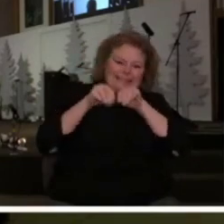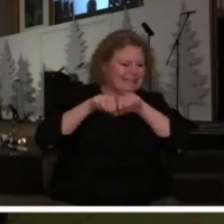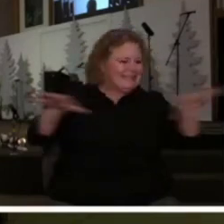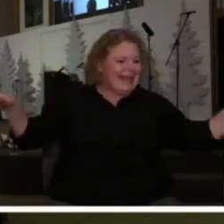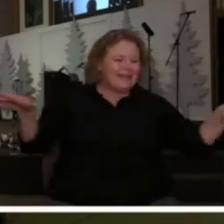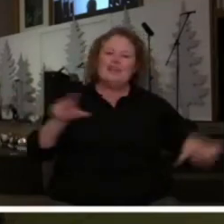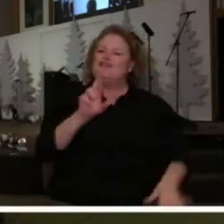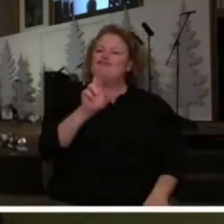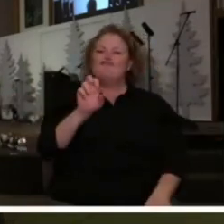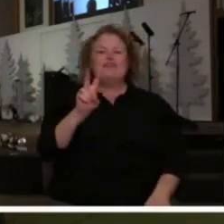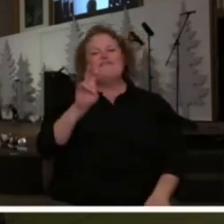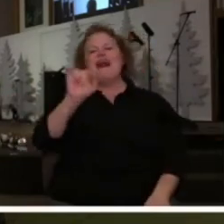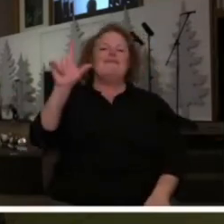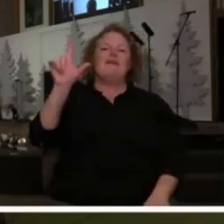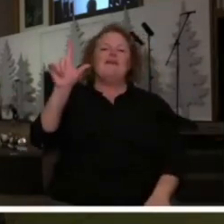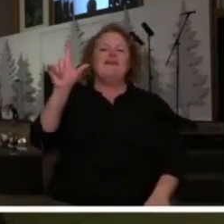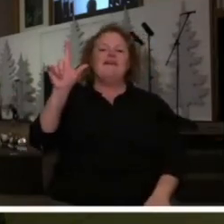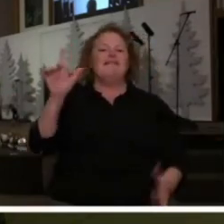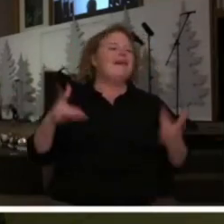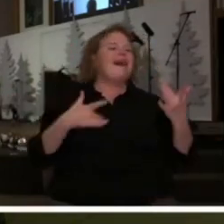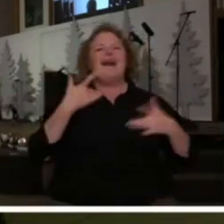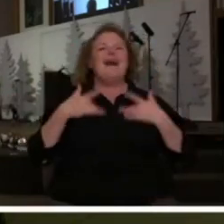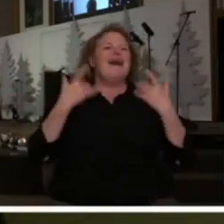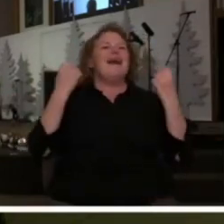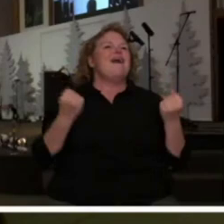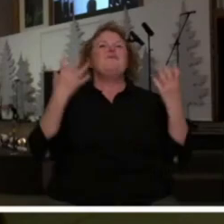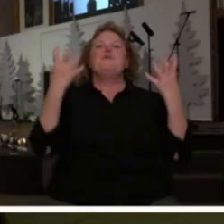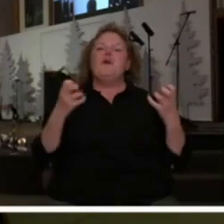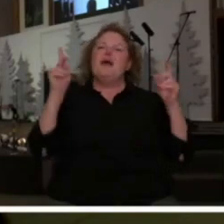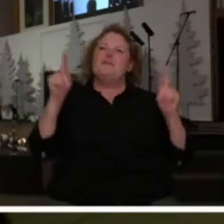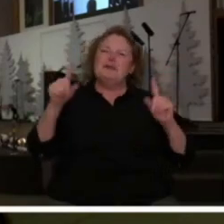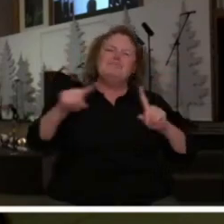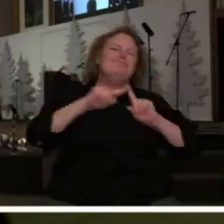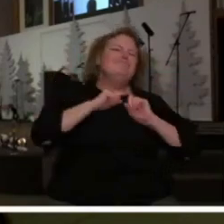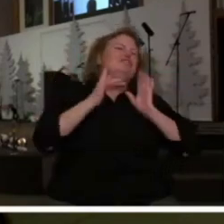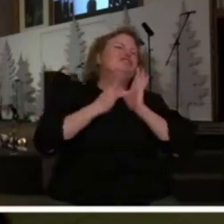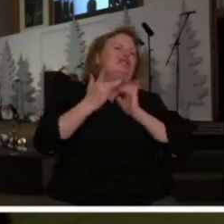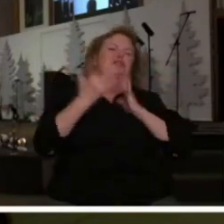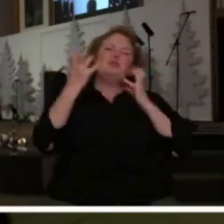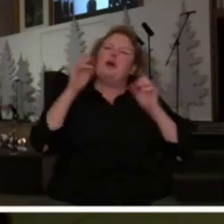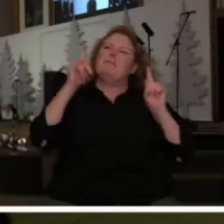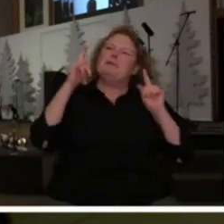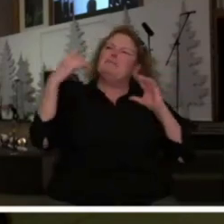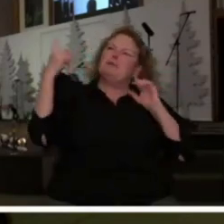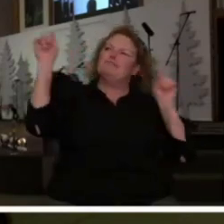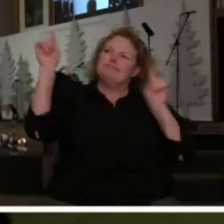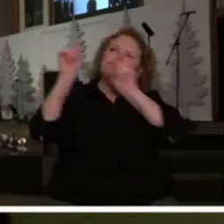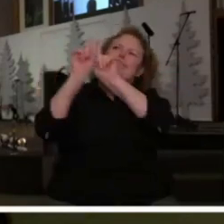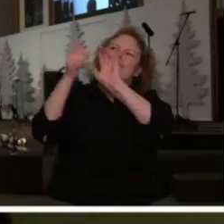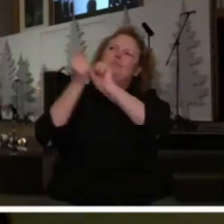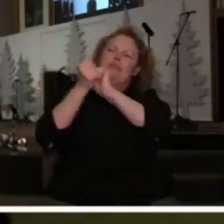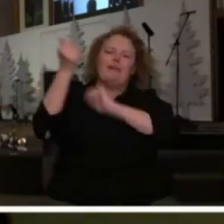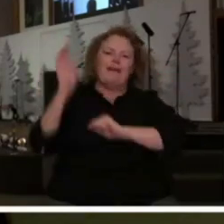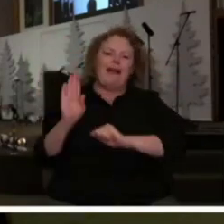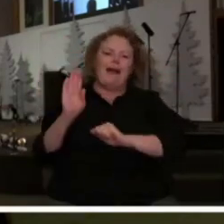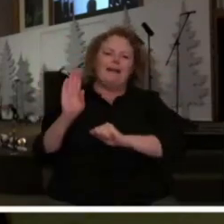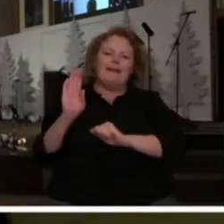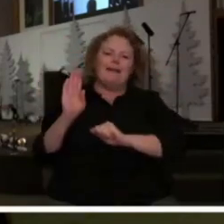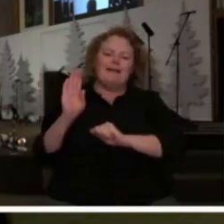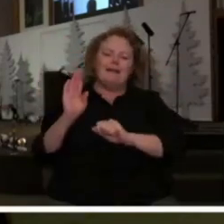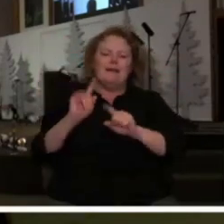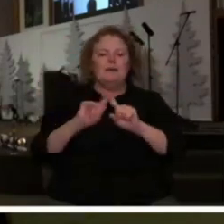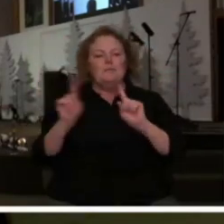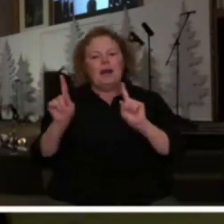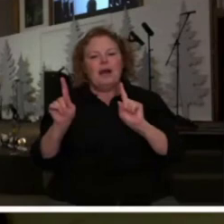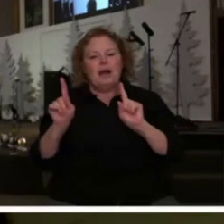sing it with joy and enthusiasm and it's what we want there is a price to revival there's a price